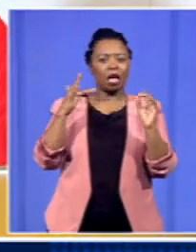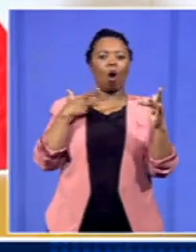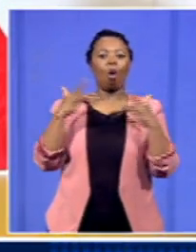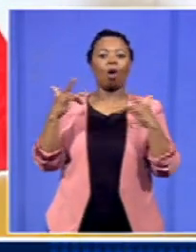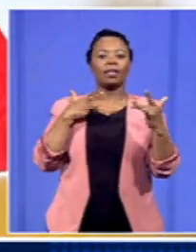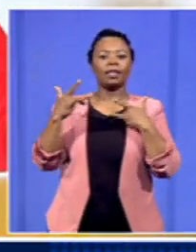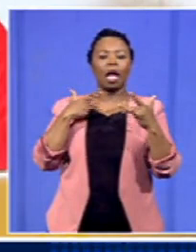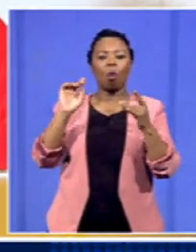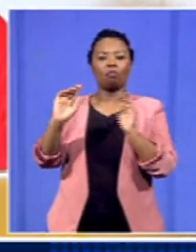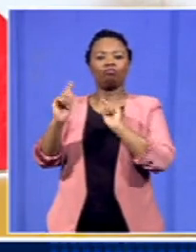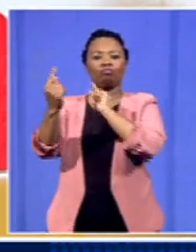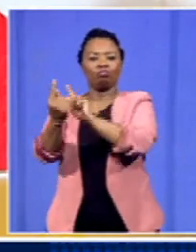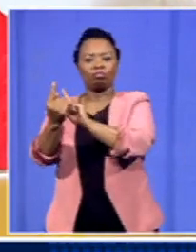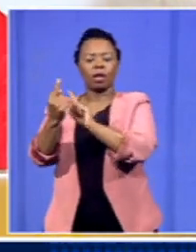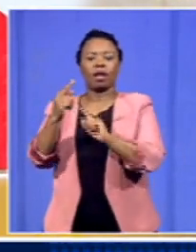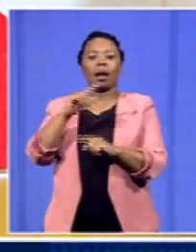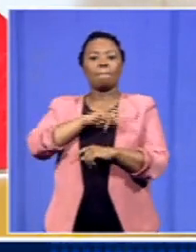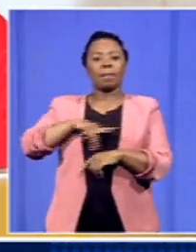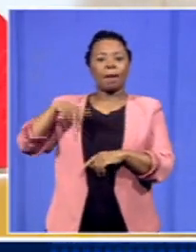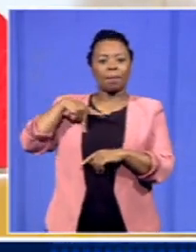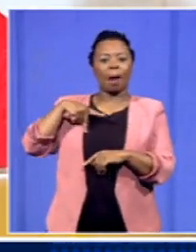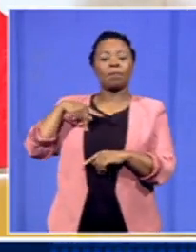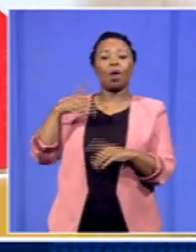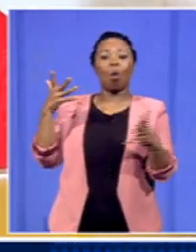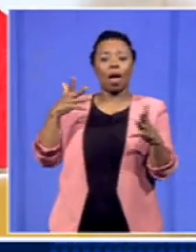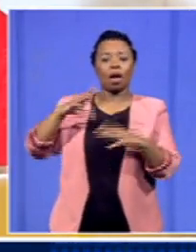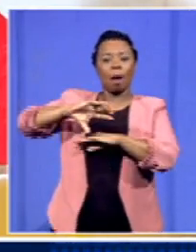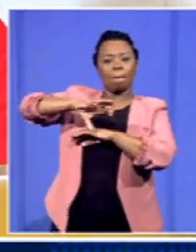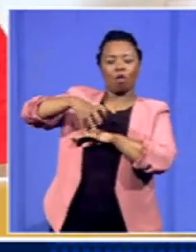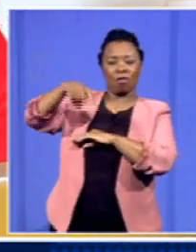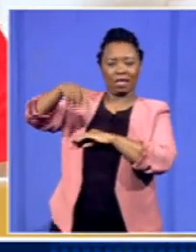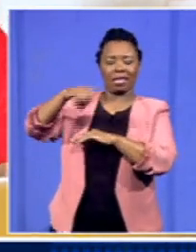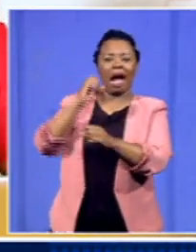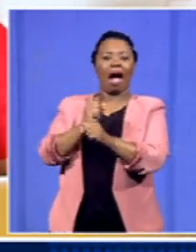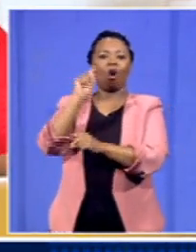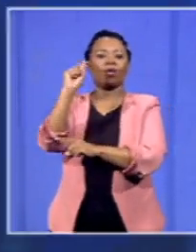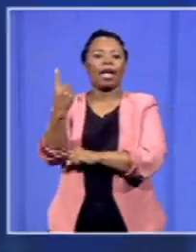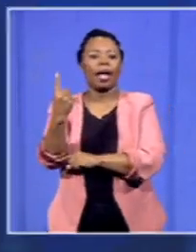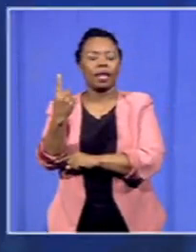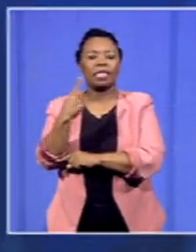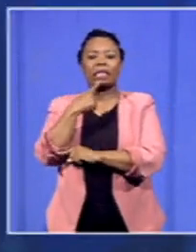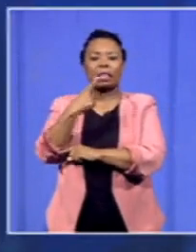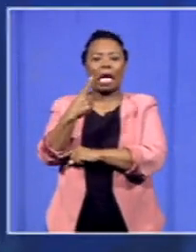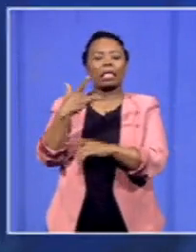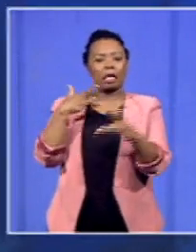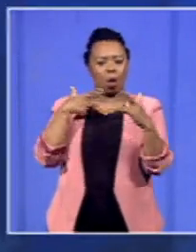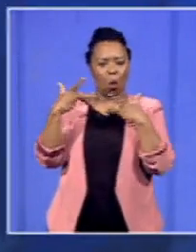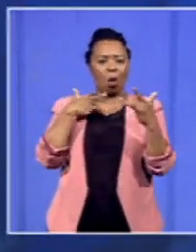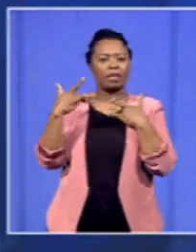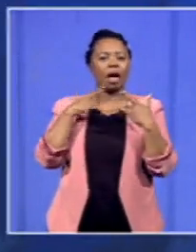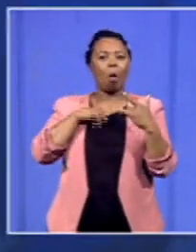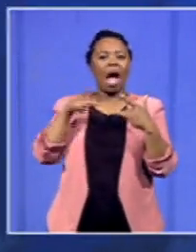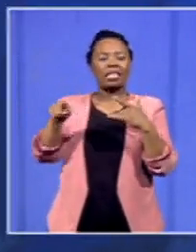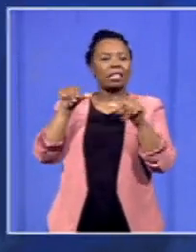of the premier of the province here in Houteng saying that it's quite concerned that this has been going